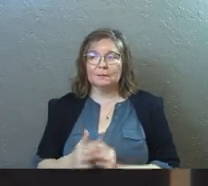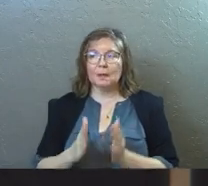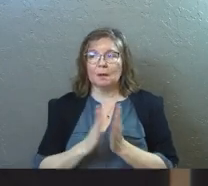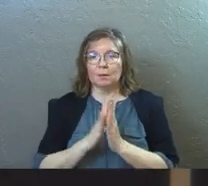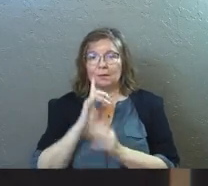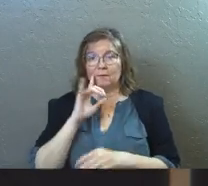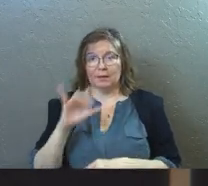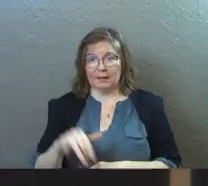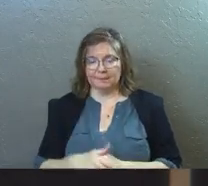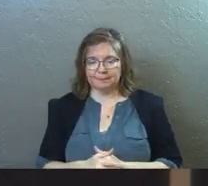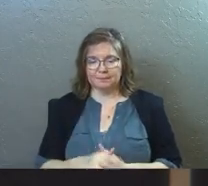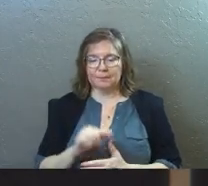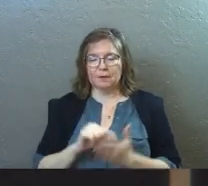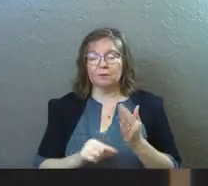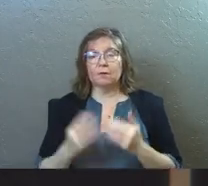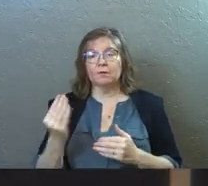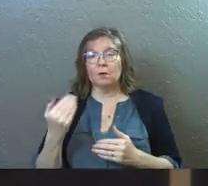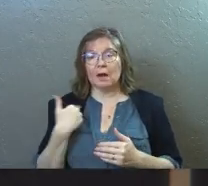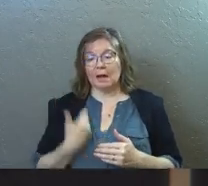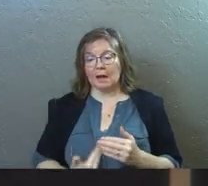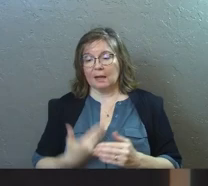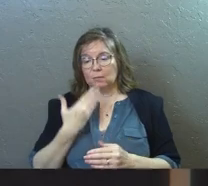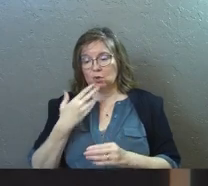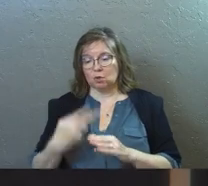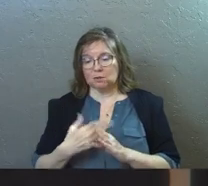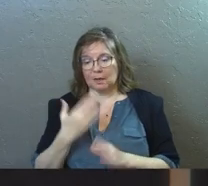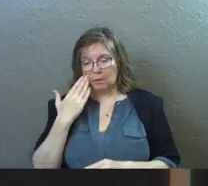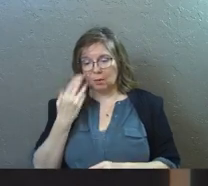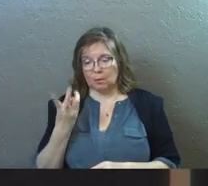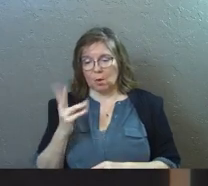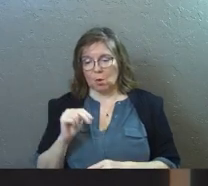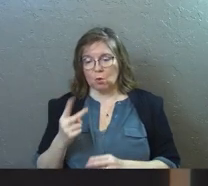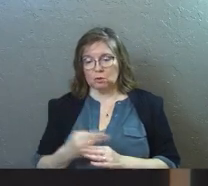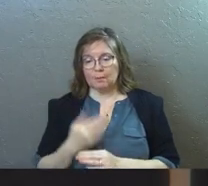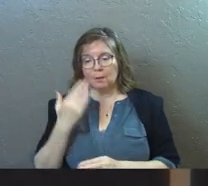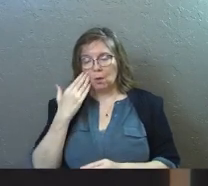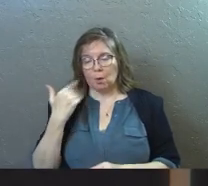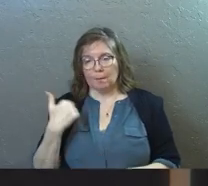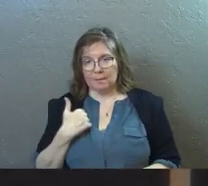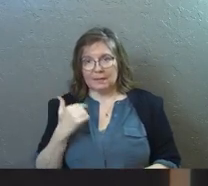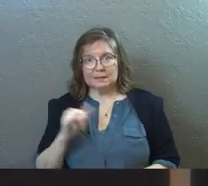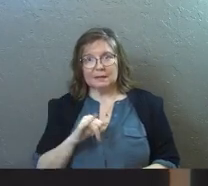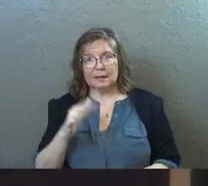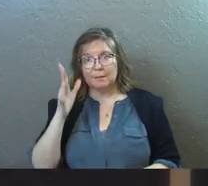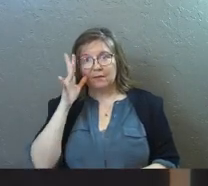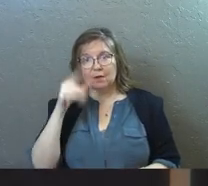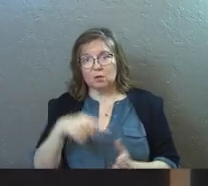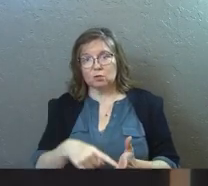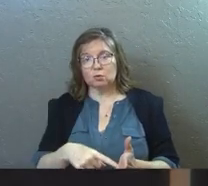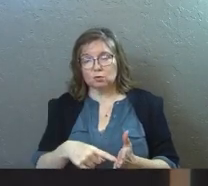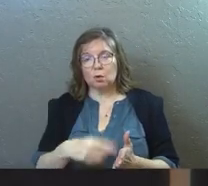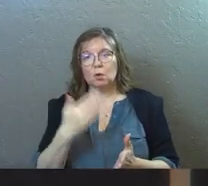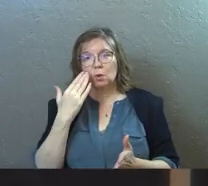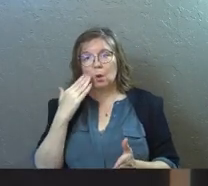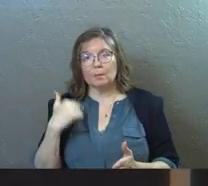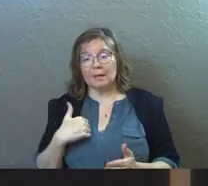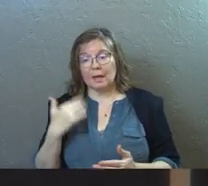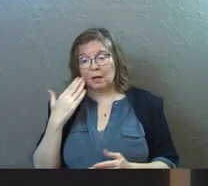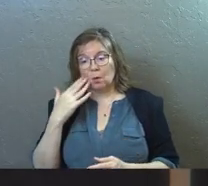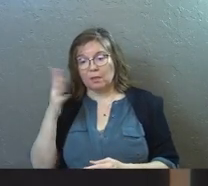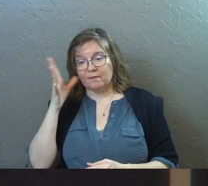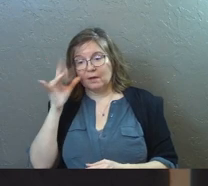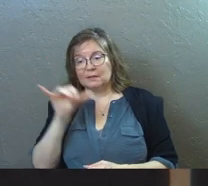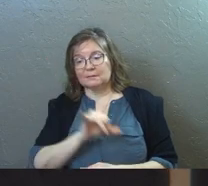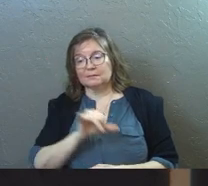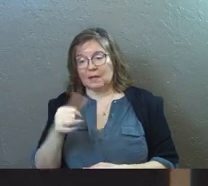Pray for that. Verse 14. I am the good shepherd. I know my own sheep. They know me just as my father shows or knows me. And I